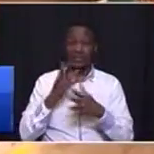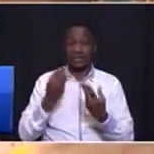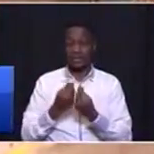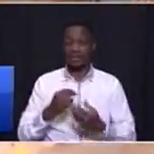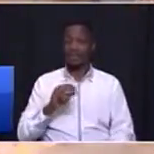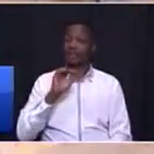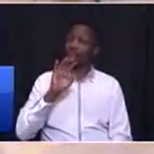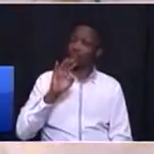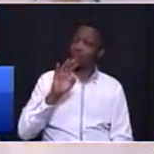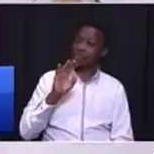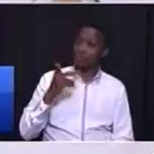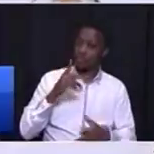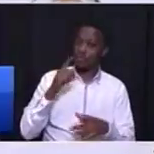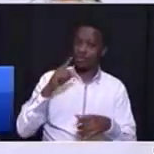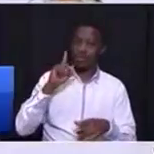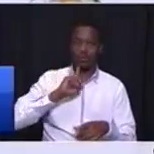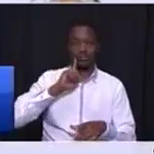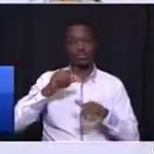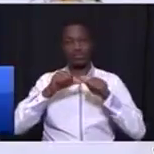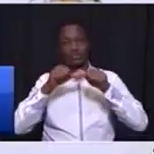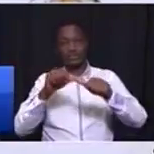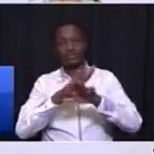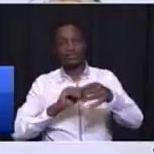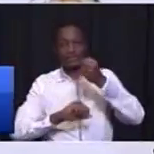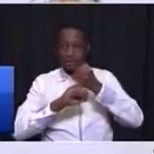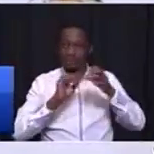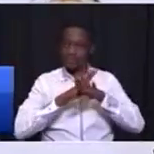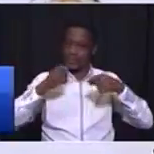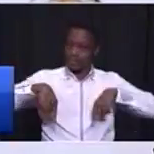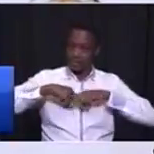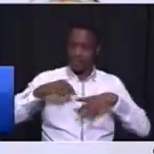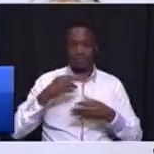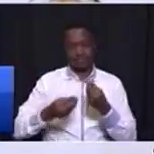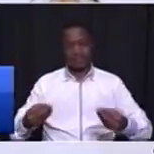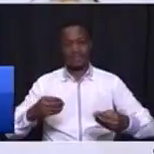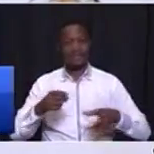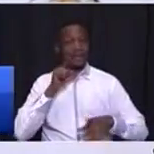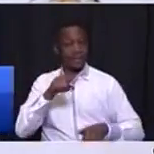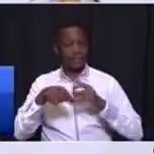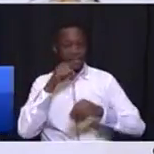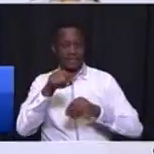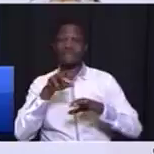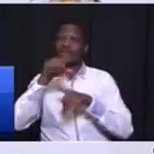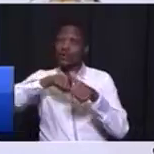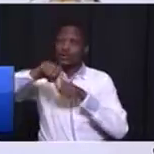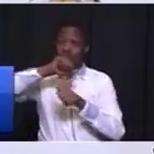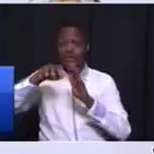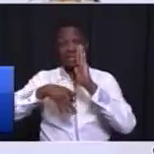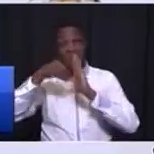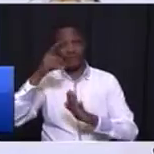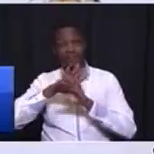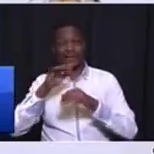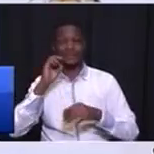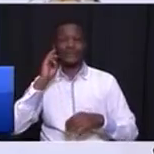onwards. We will also continue to support our Banapile program in that regard. Social development is going to